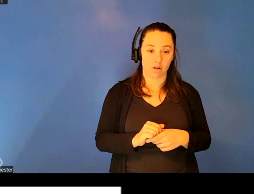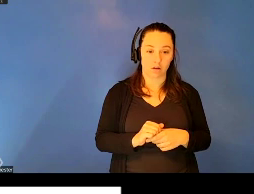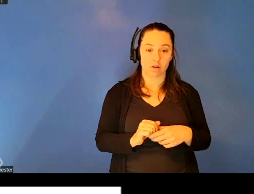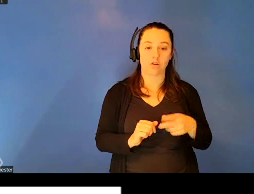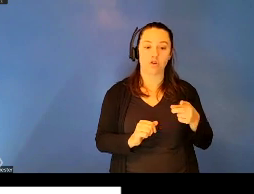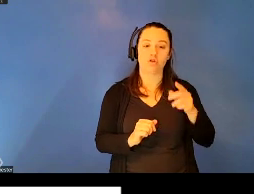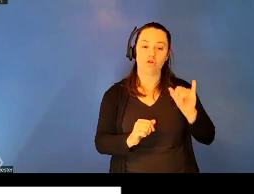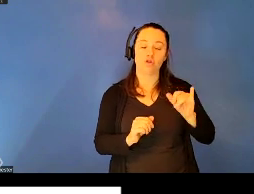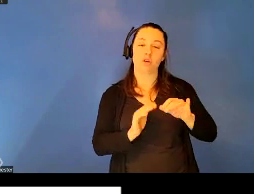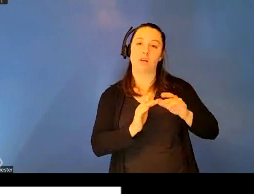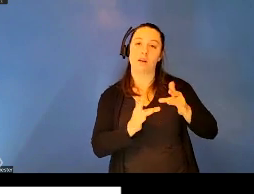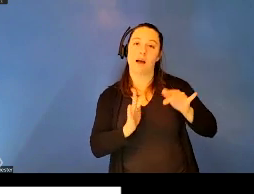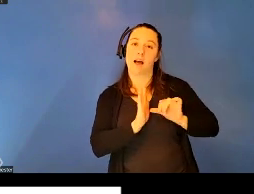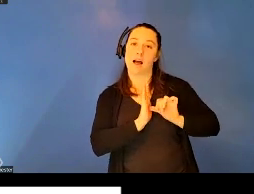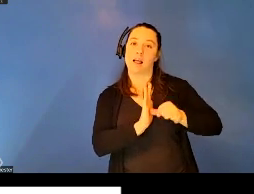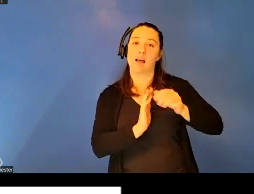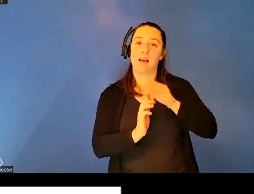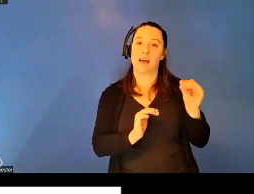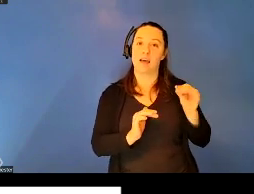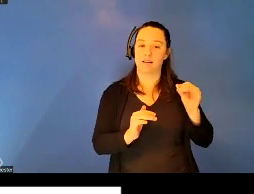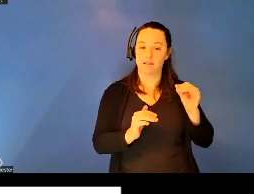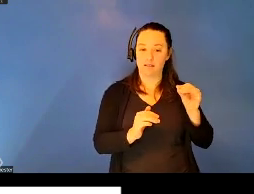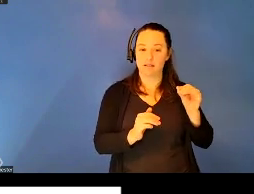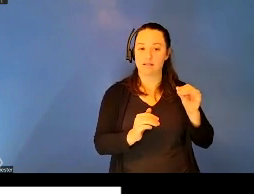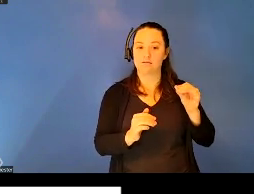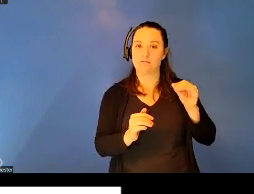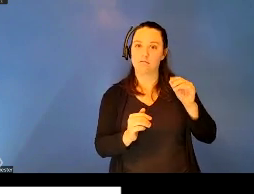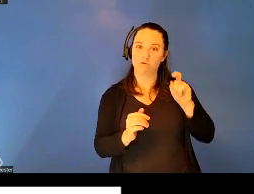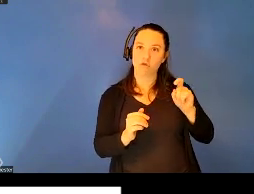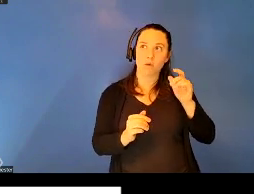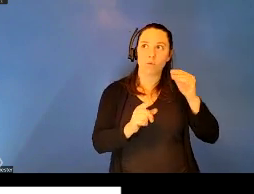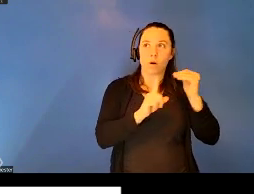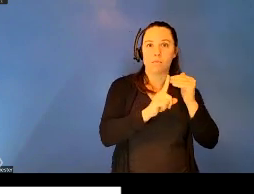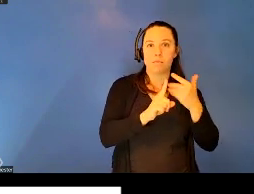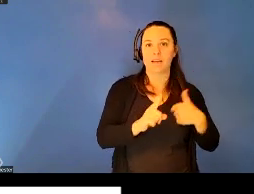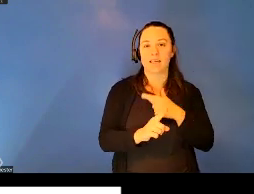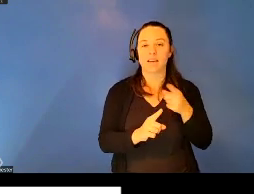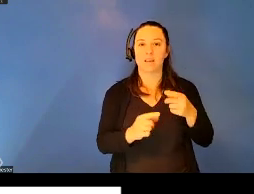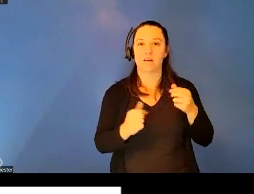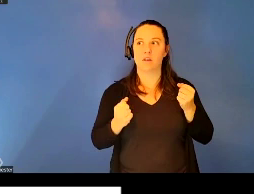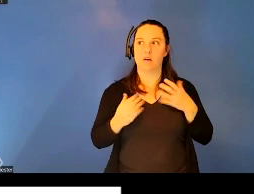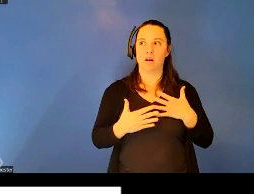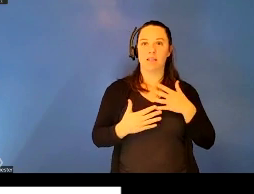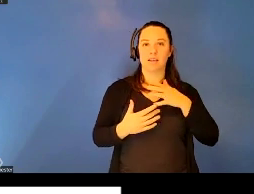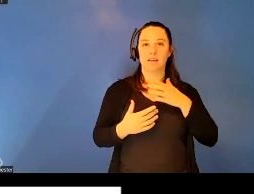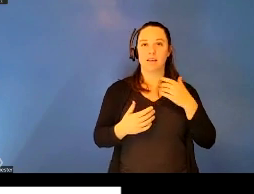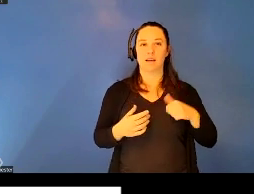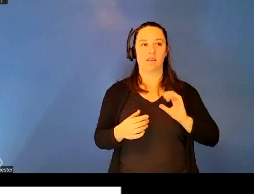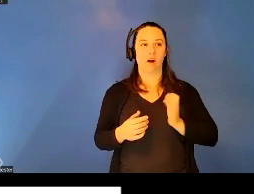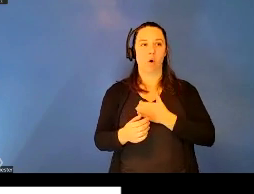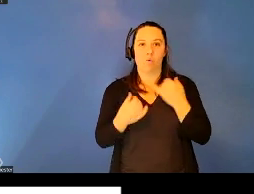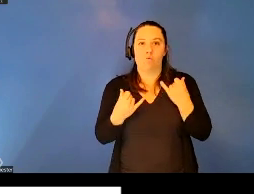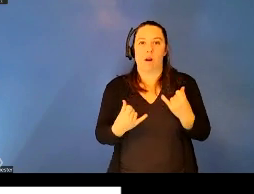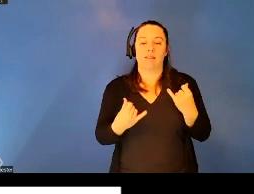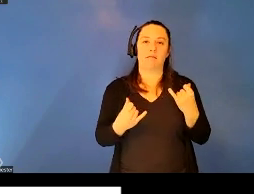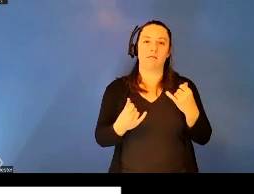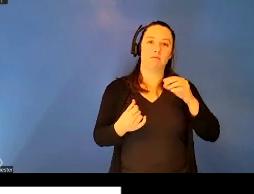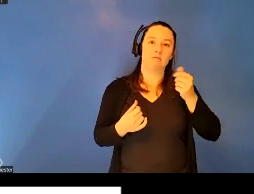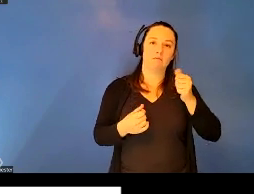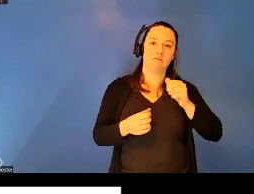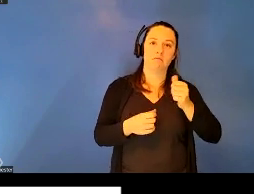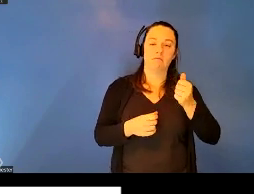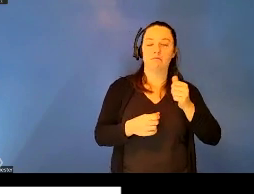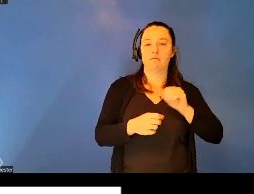you know, in its haunting nearness to our present COVID-19 discourses. And archives like the NLM bear